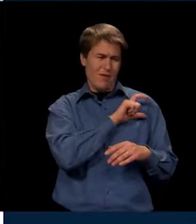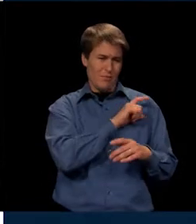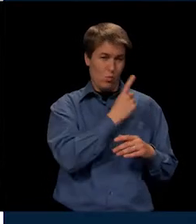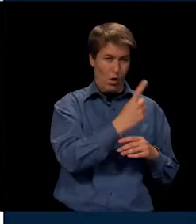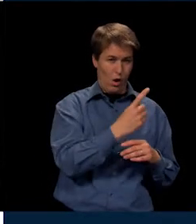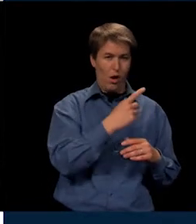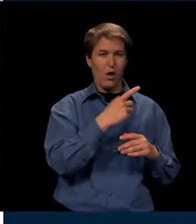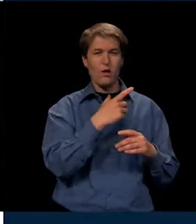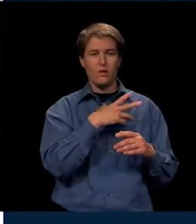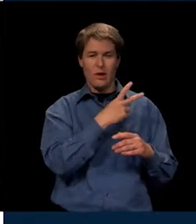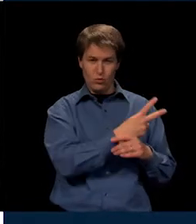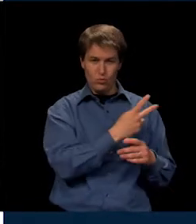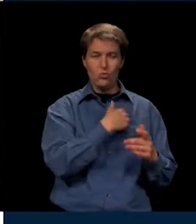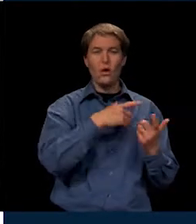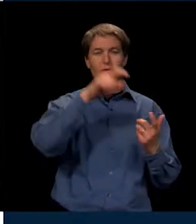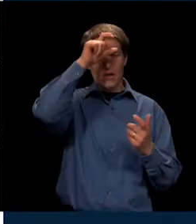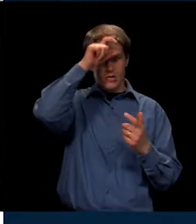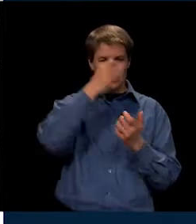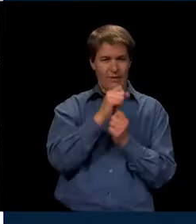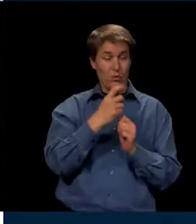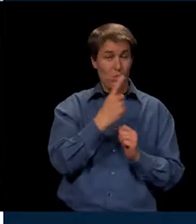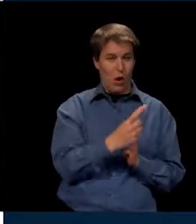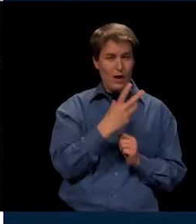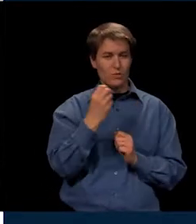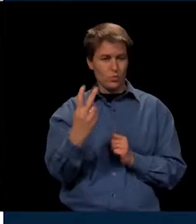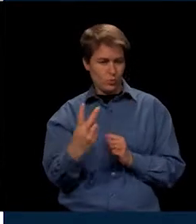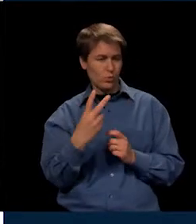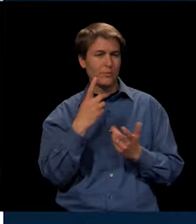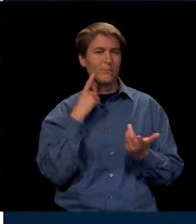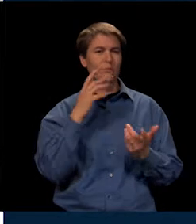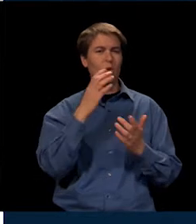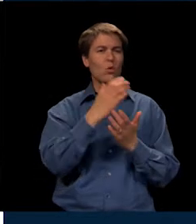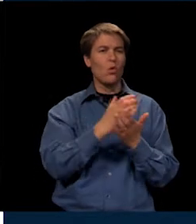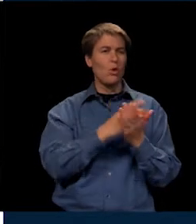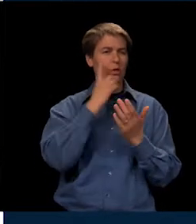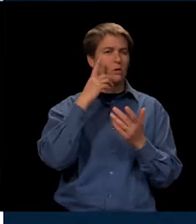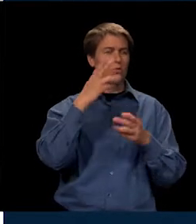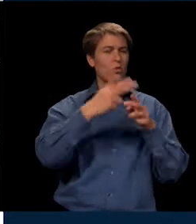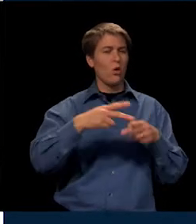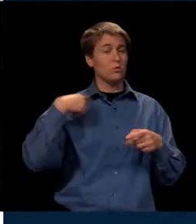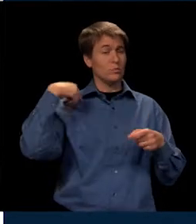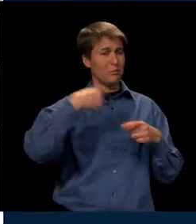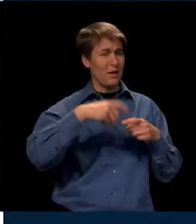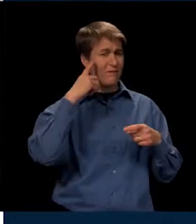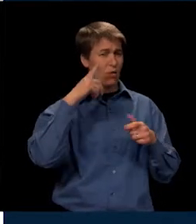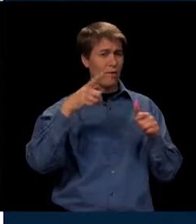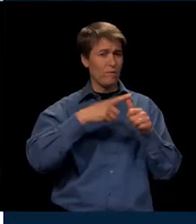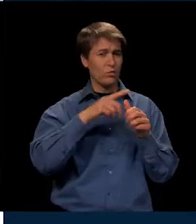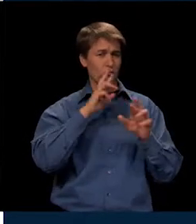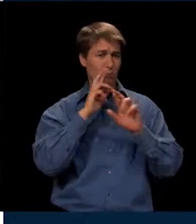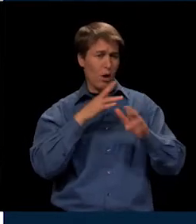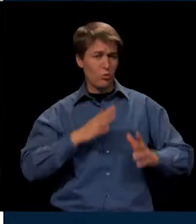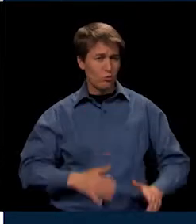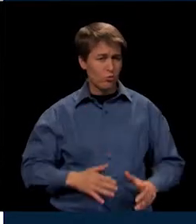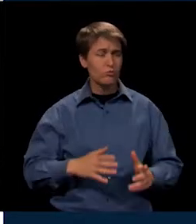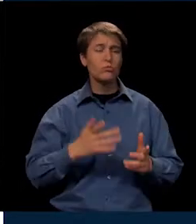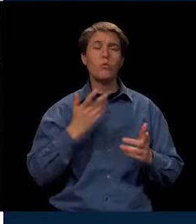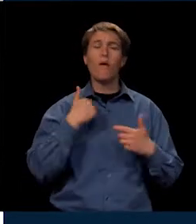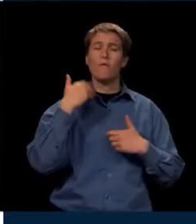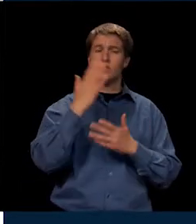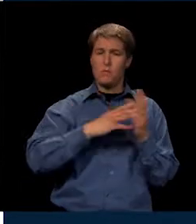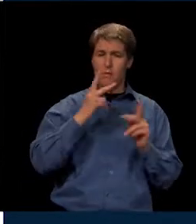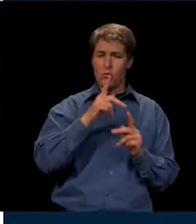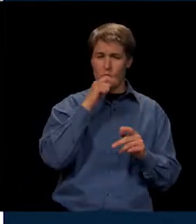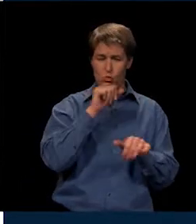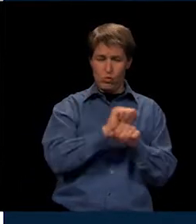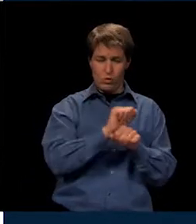and fire safety two. We're doing a course called Spanish for First Responders. And we have some individuals that will be working